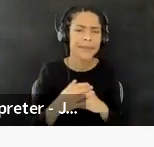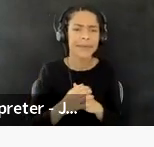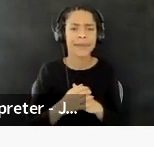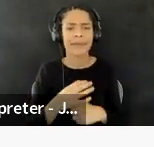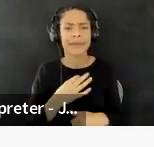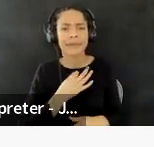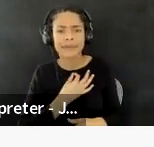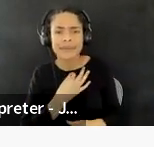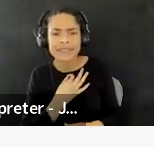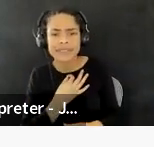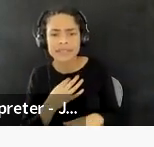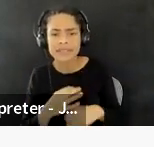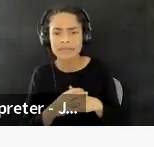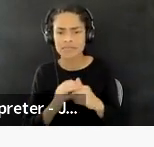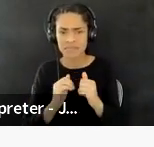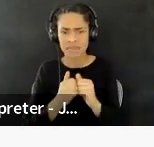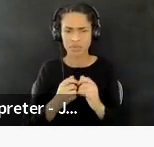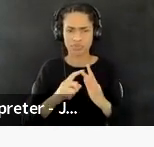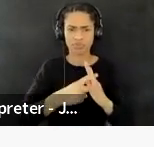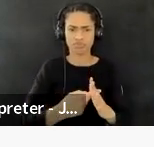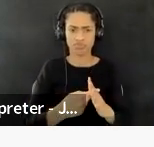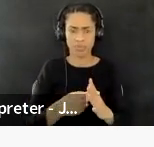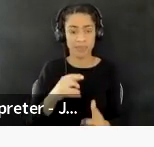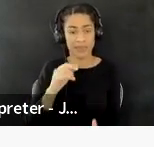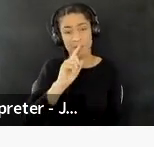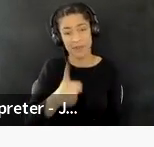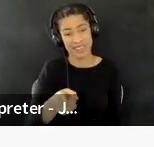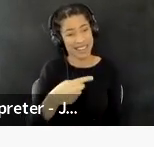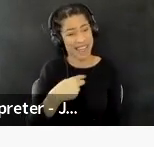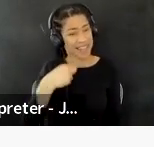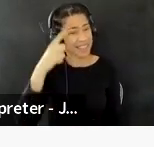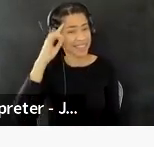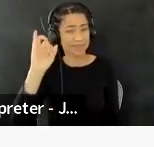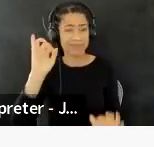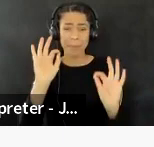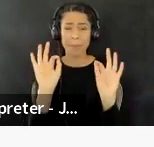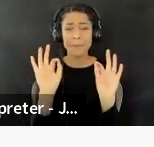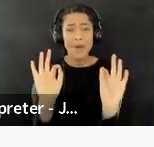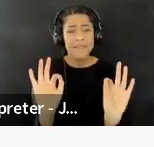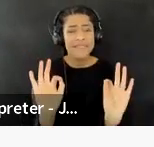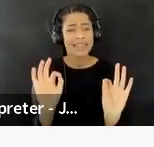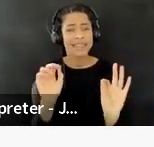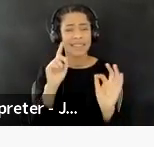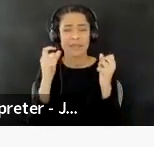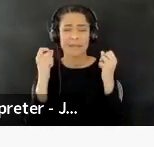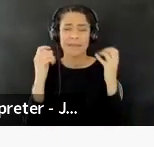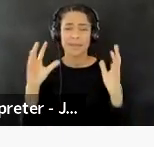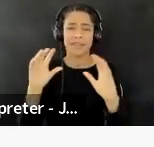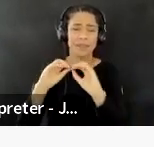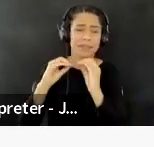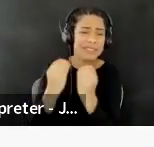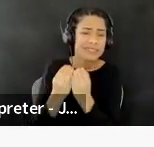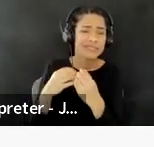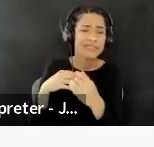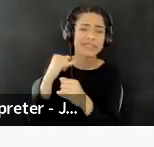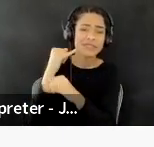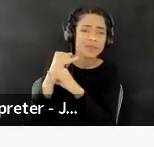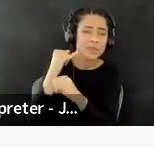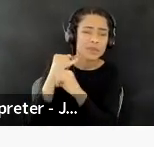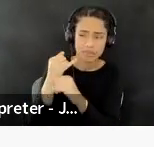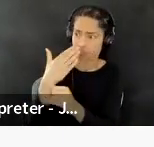to, where to even begin, which I think is actually like a very beautiful place for many organizations and institutions to be at.